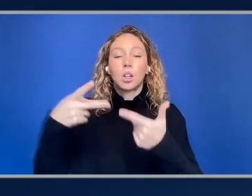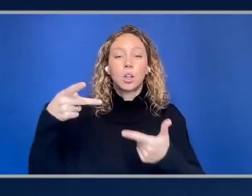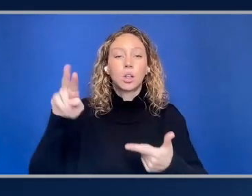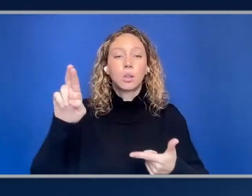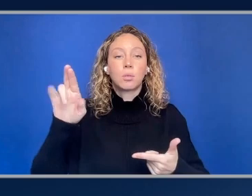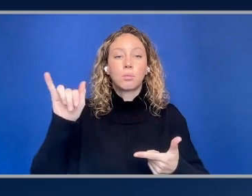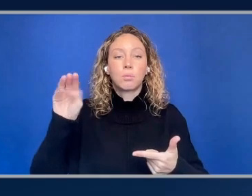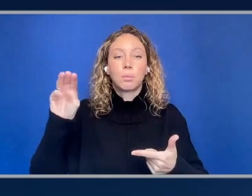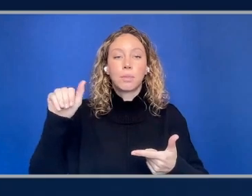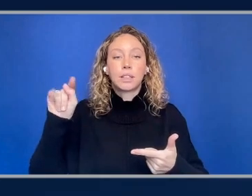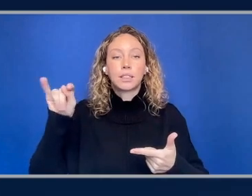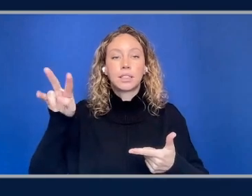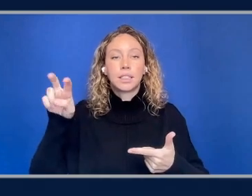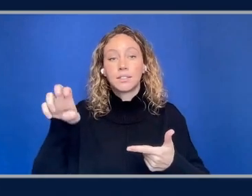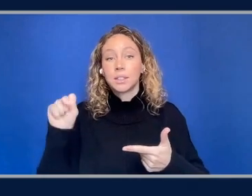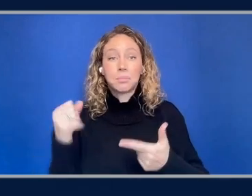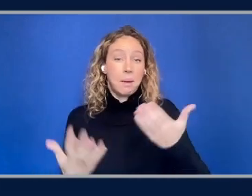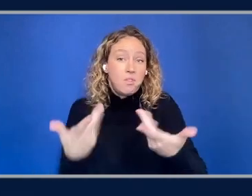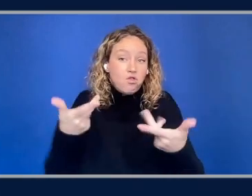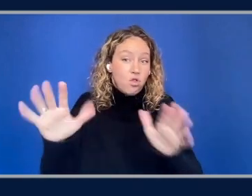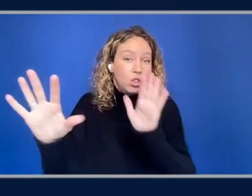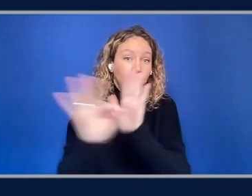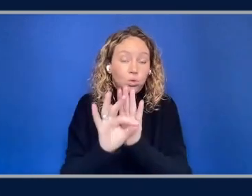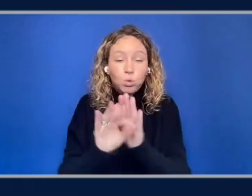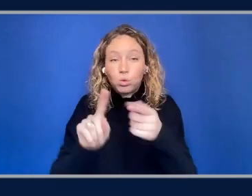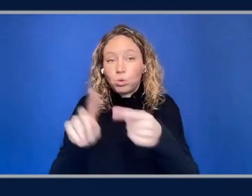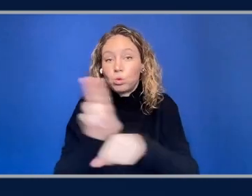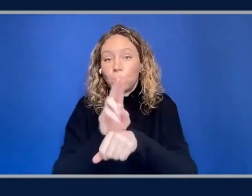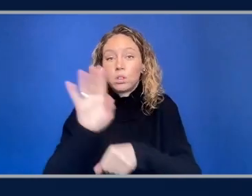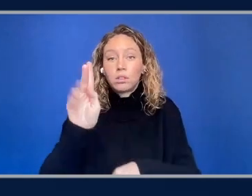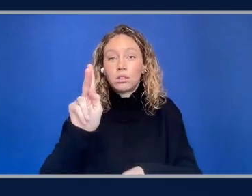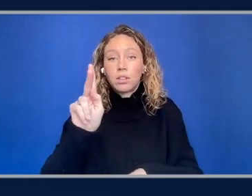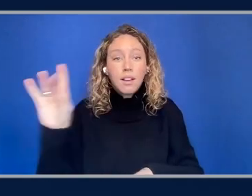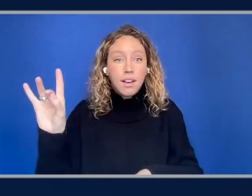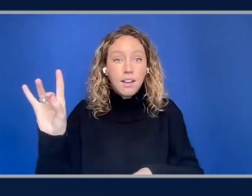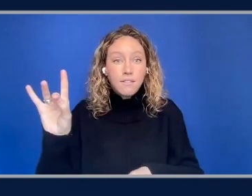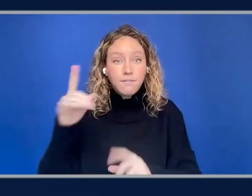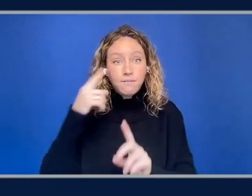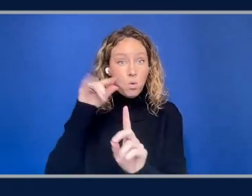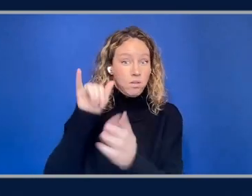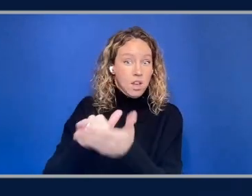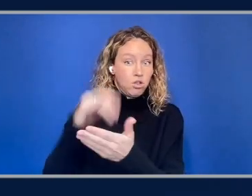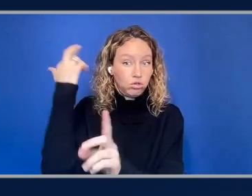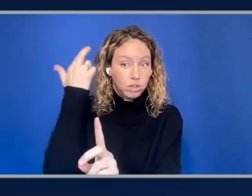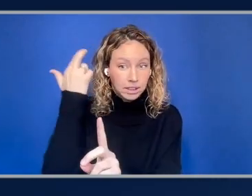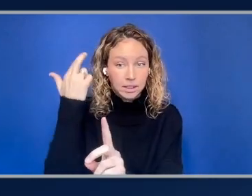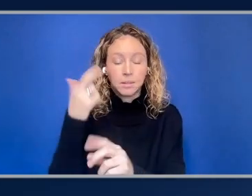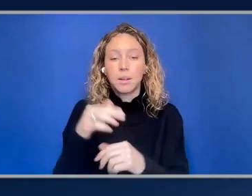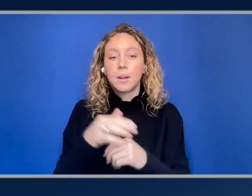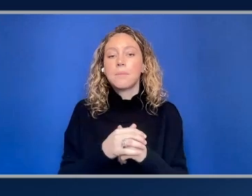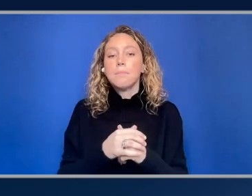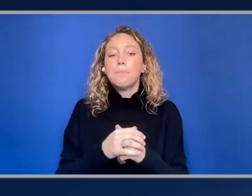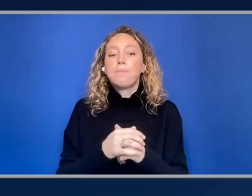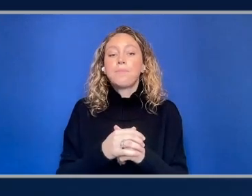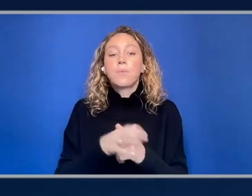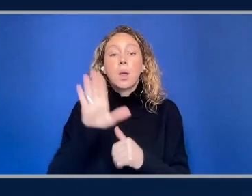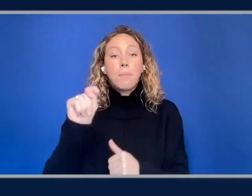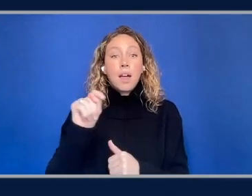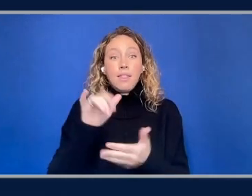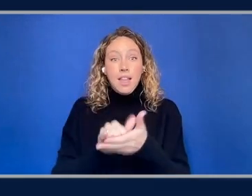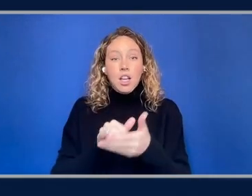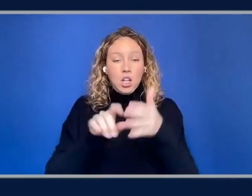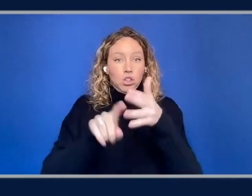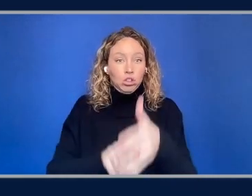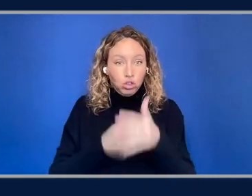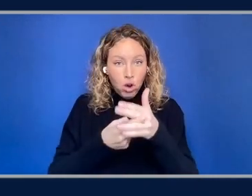accustomed to and maybe have even chosen, you know, to use Kubernetes as a result or, you know, for. But the step of getting started will